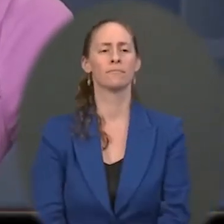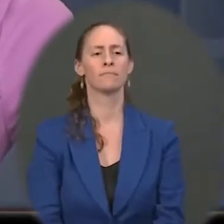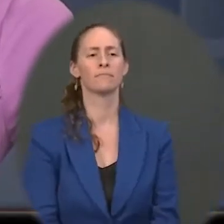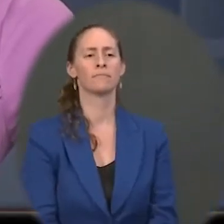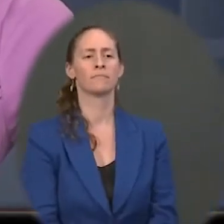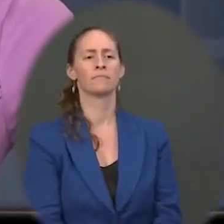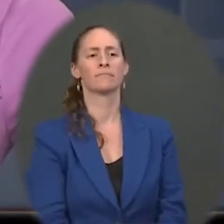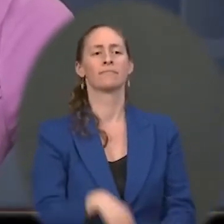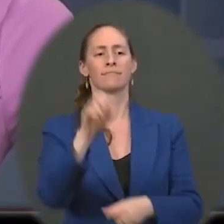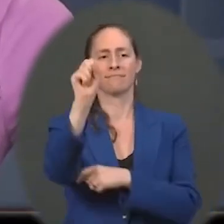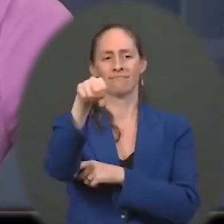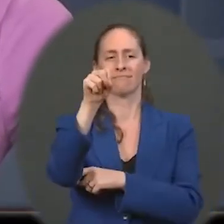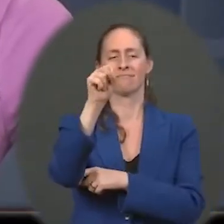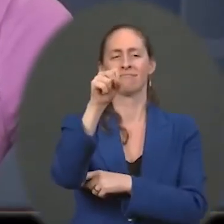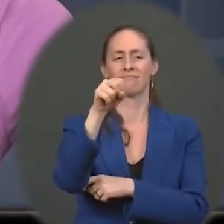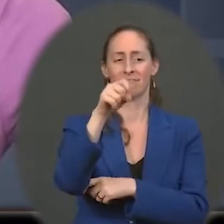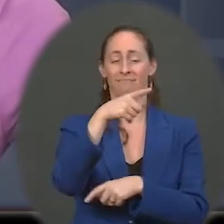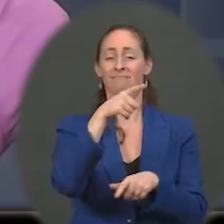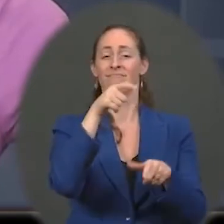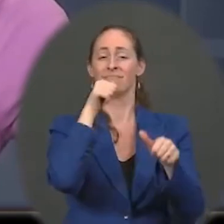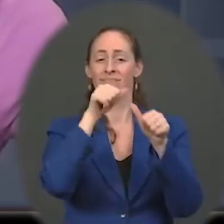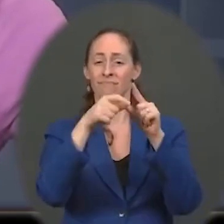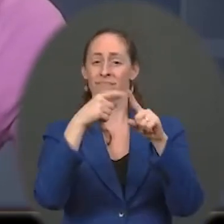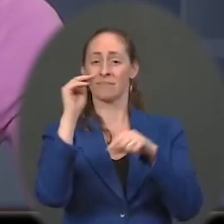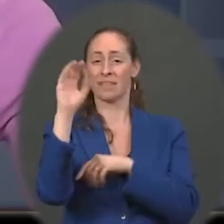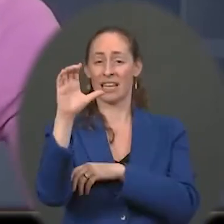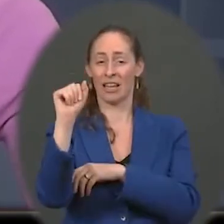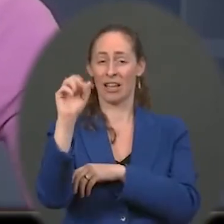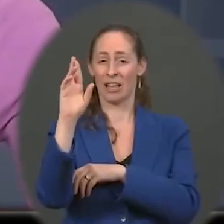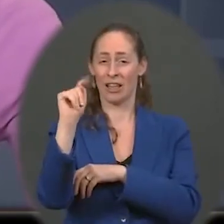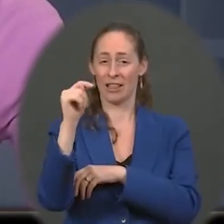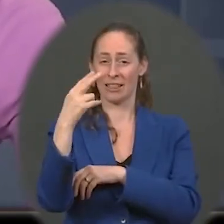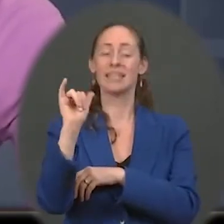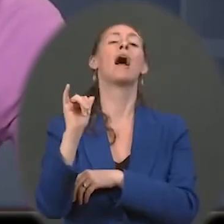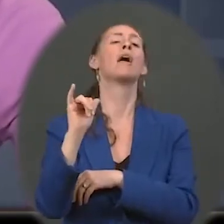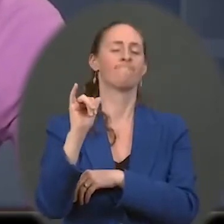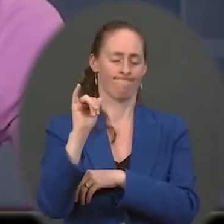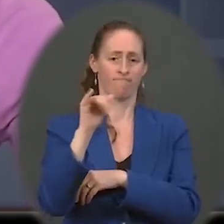the letter from McCarthy. Is that what we're talking about? yeah. Wonderful letter.